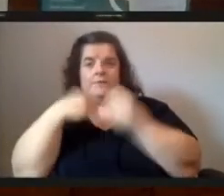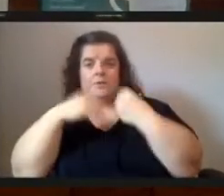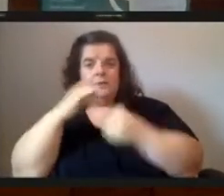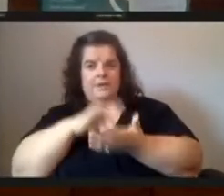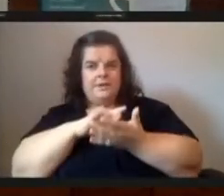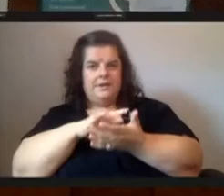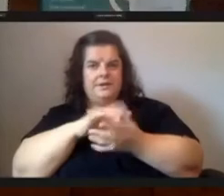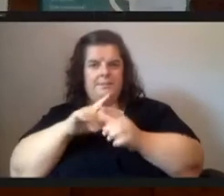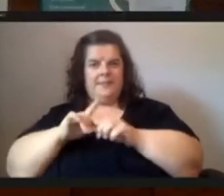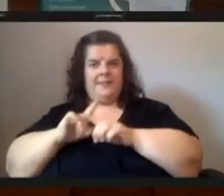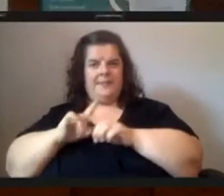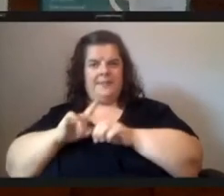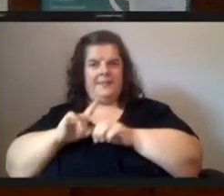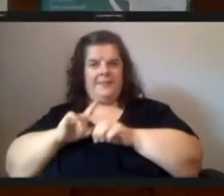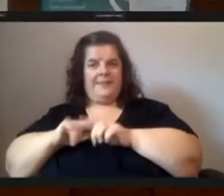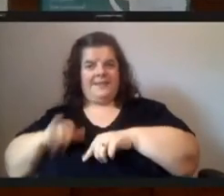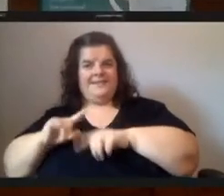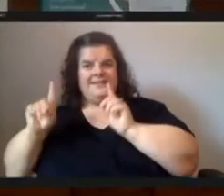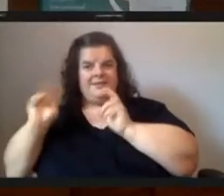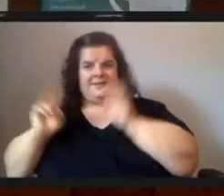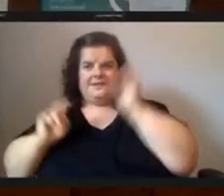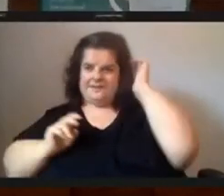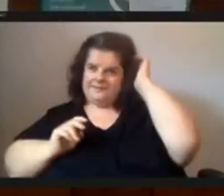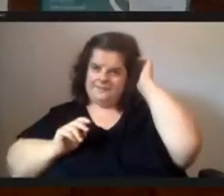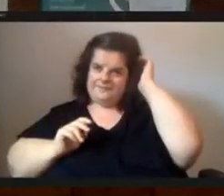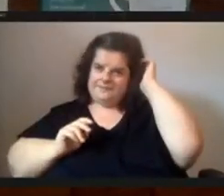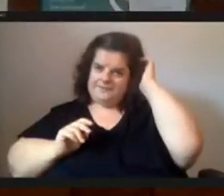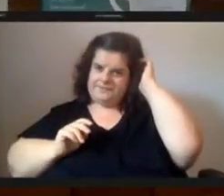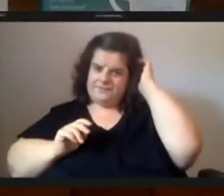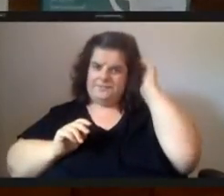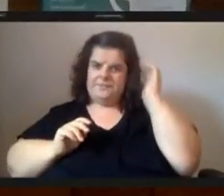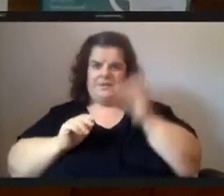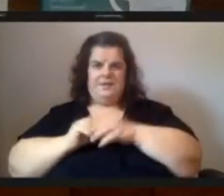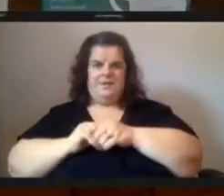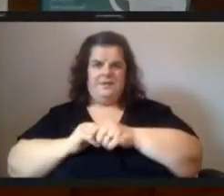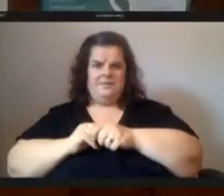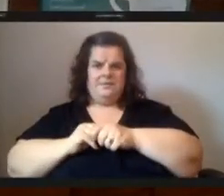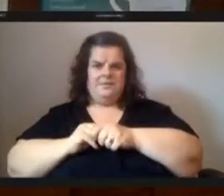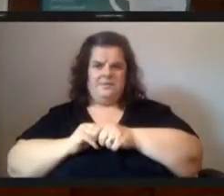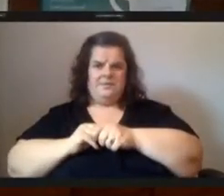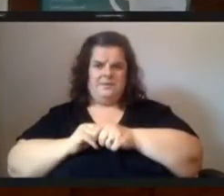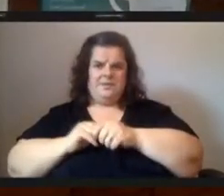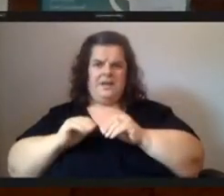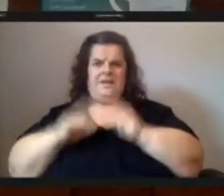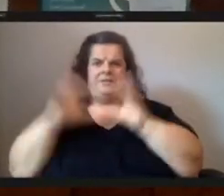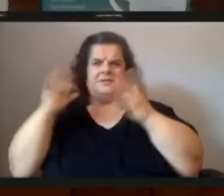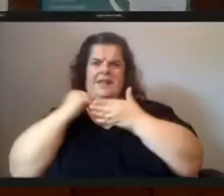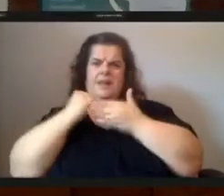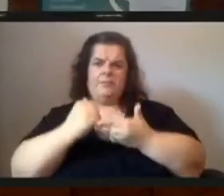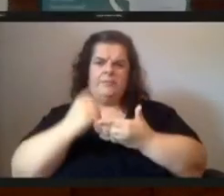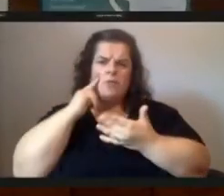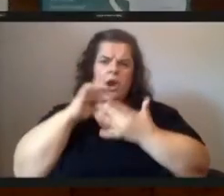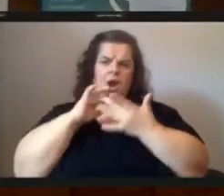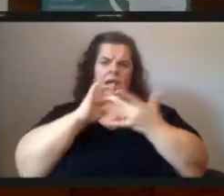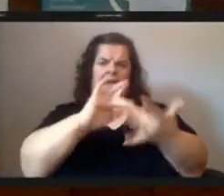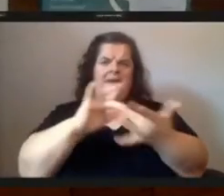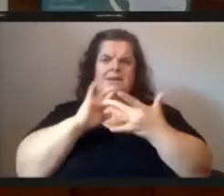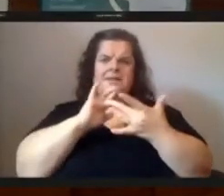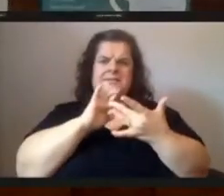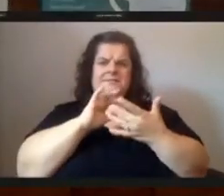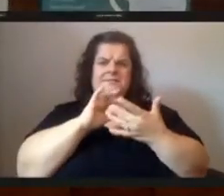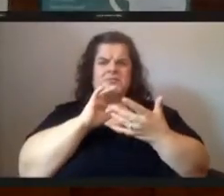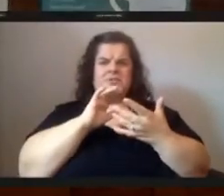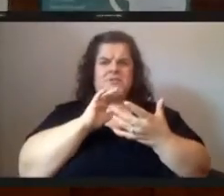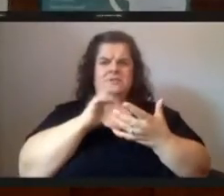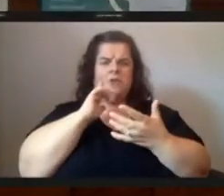topic um or a different hearing altogether um it's obviously helpful for connecting our communities right whether it's an urban